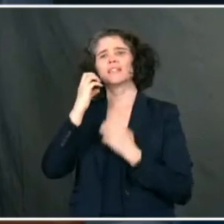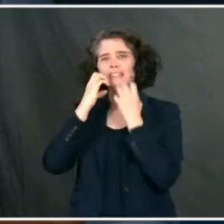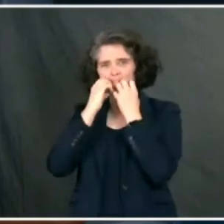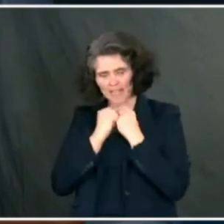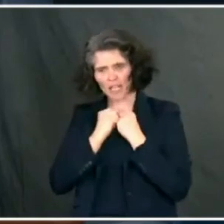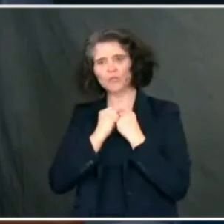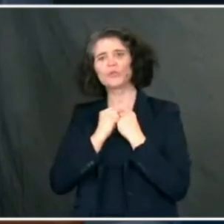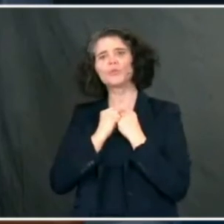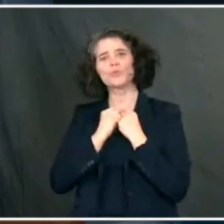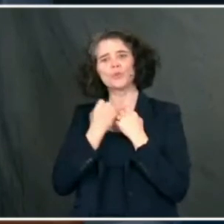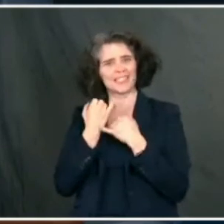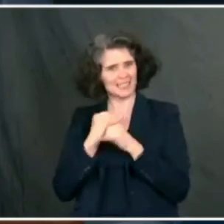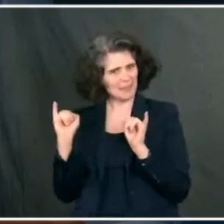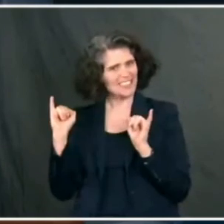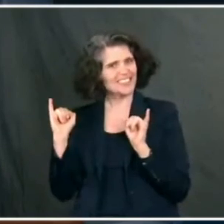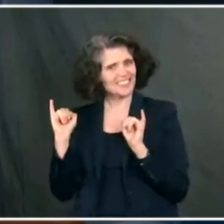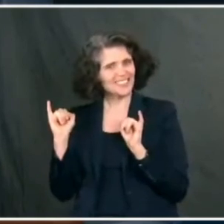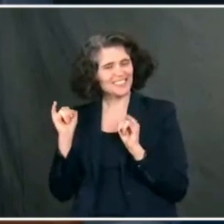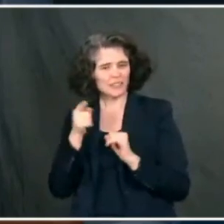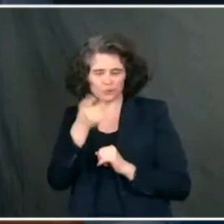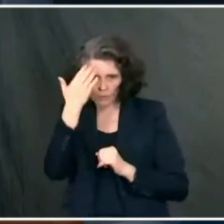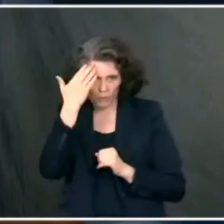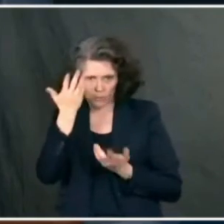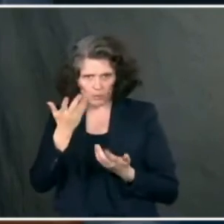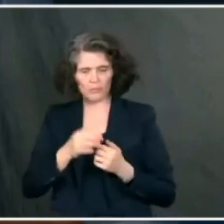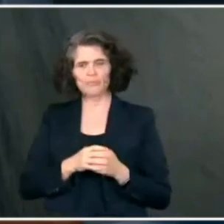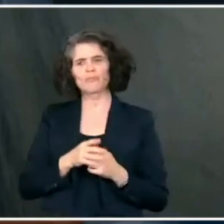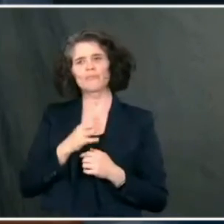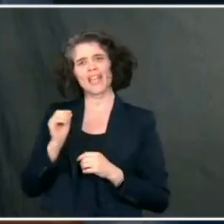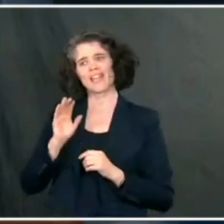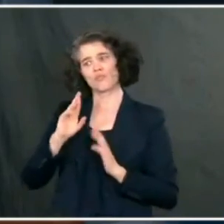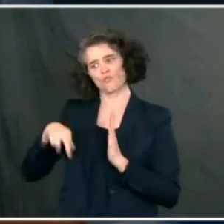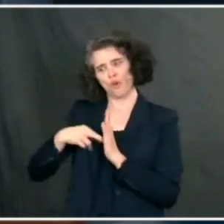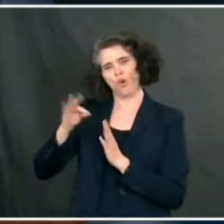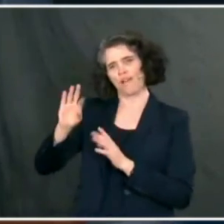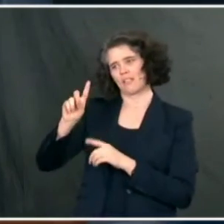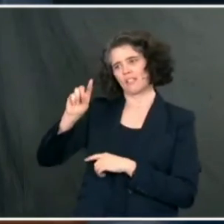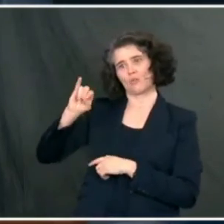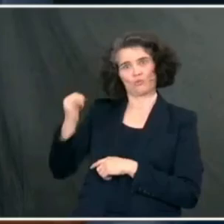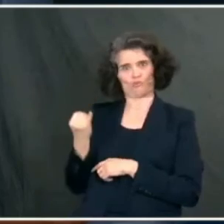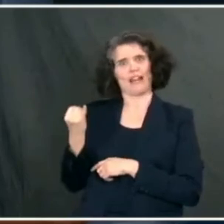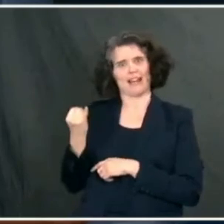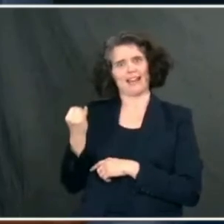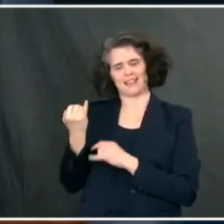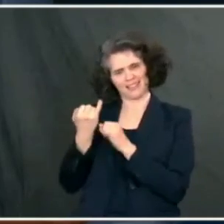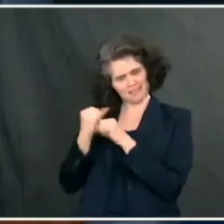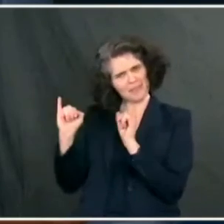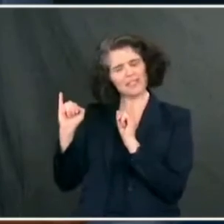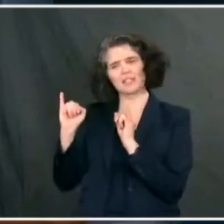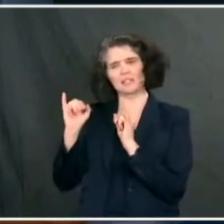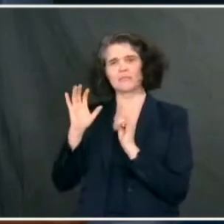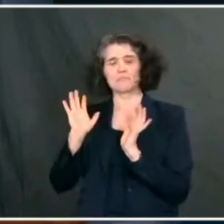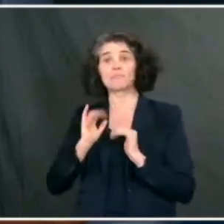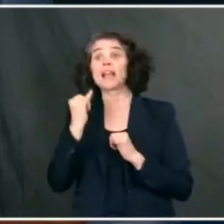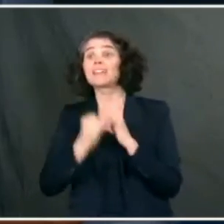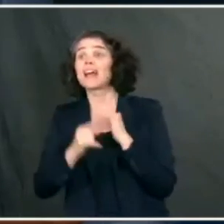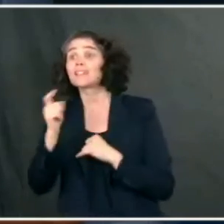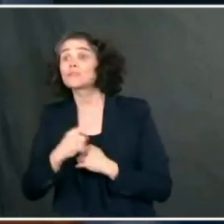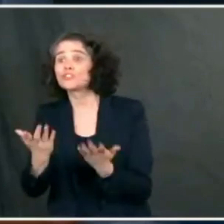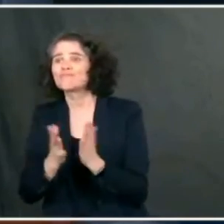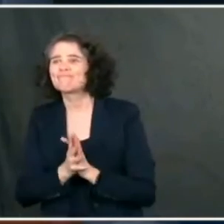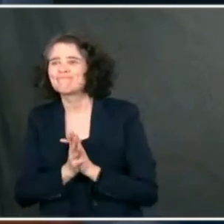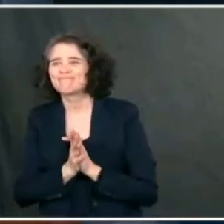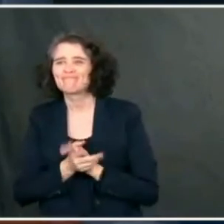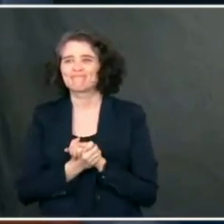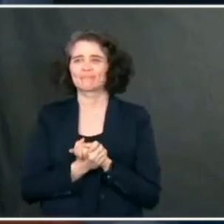for independence, as you know, and for the role of the judiciary and the independence of that role. Okay, last actual